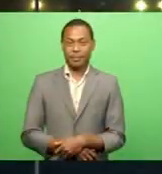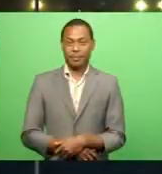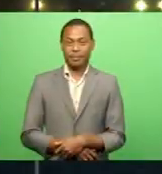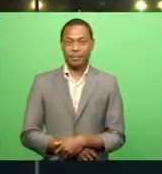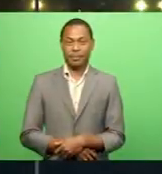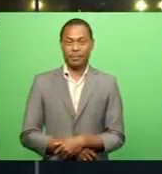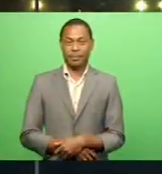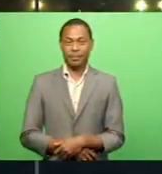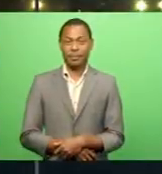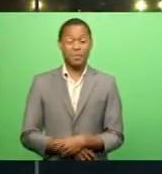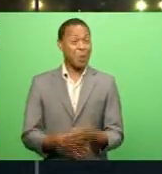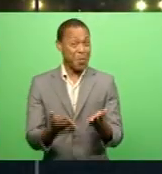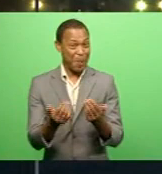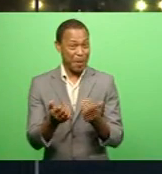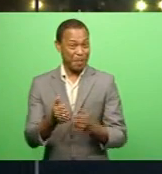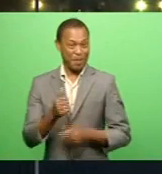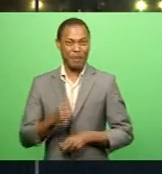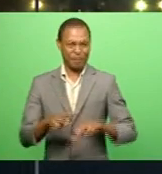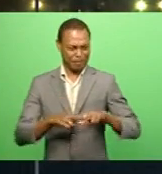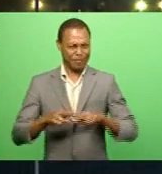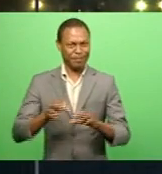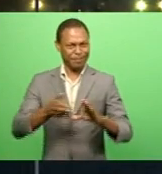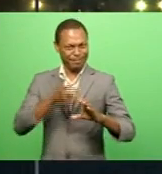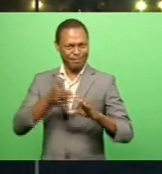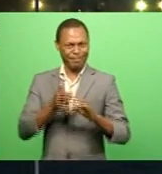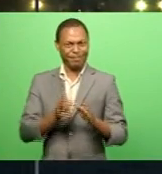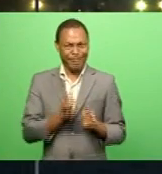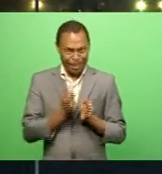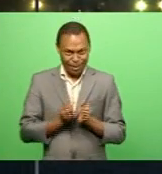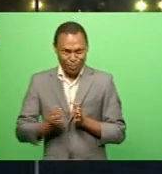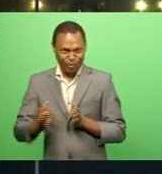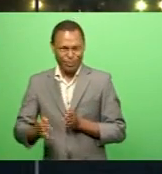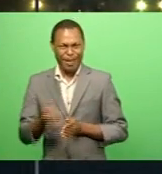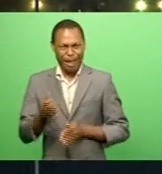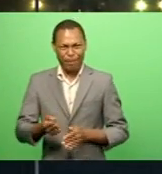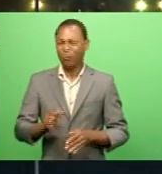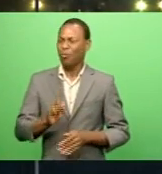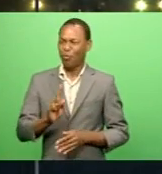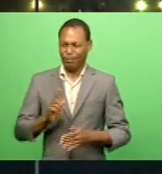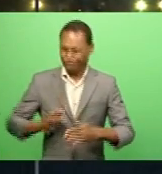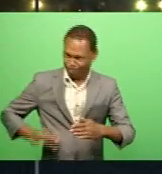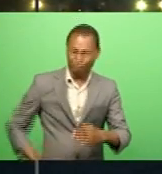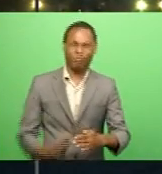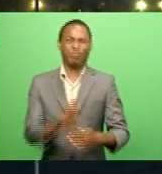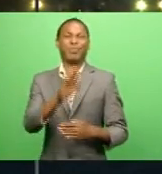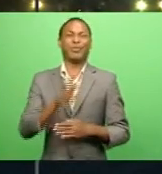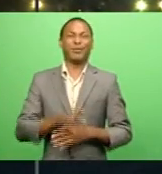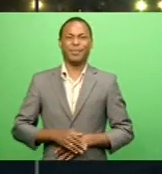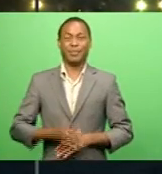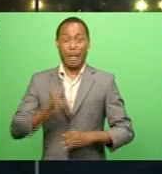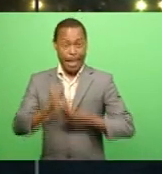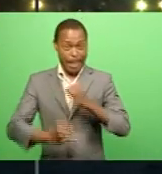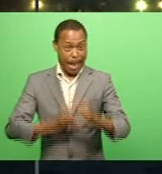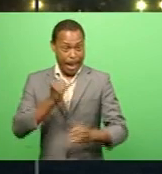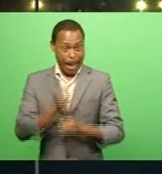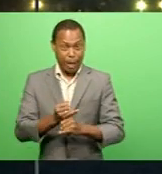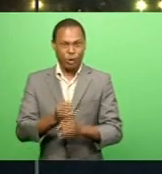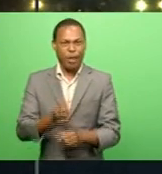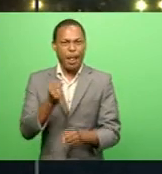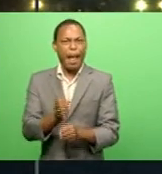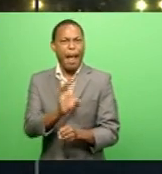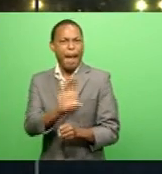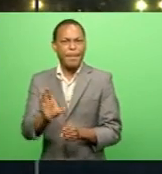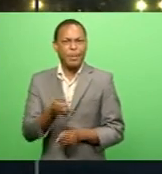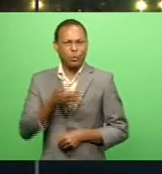Welcome back Fiji's film industry has noted a significant increase in the number of international filmmakers keen to